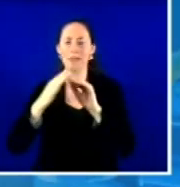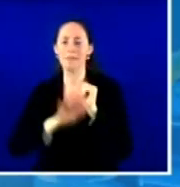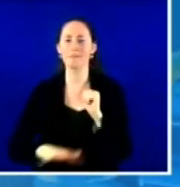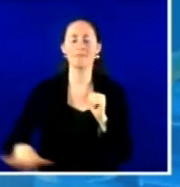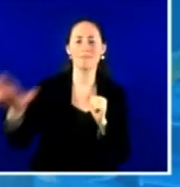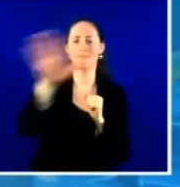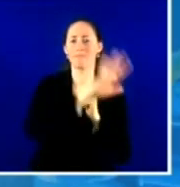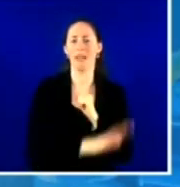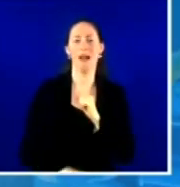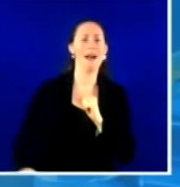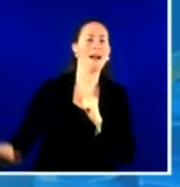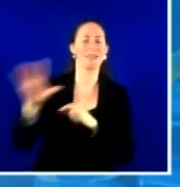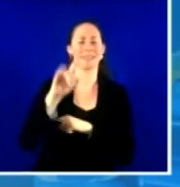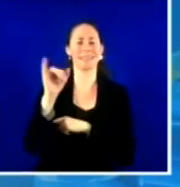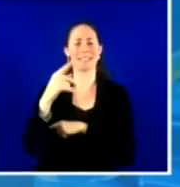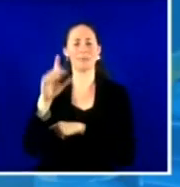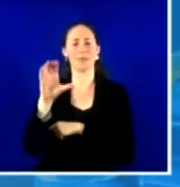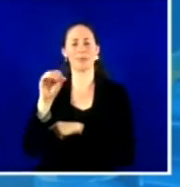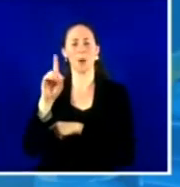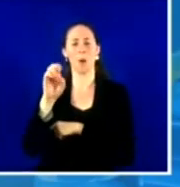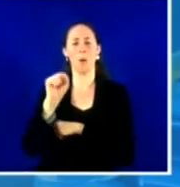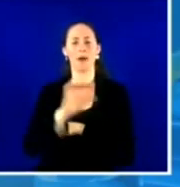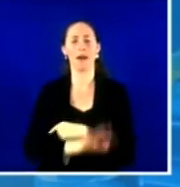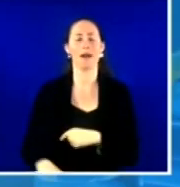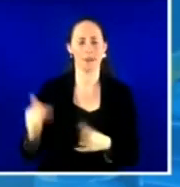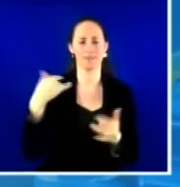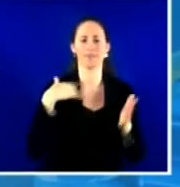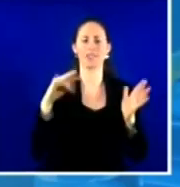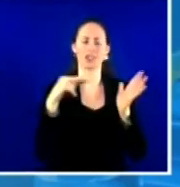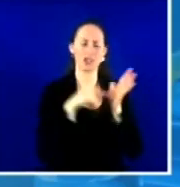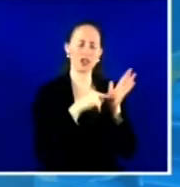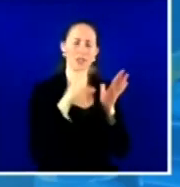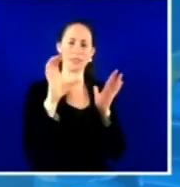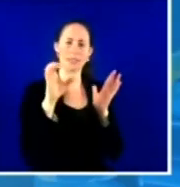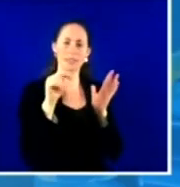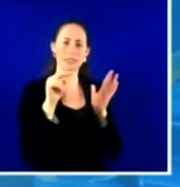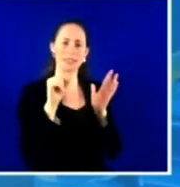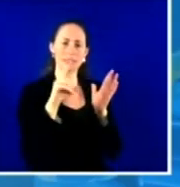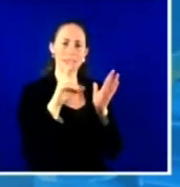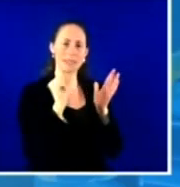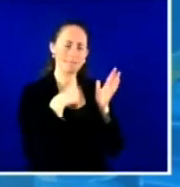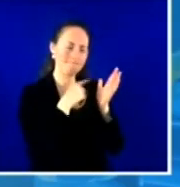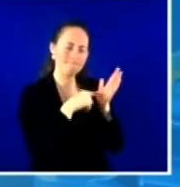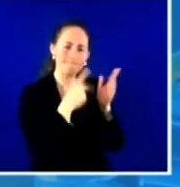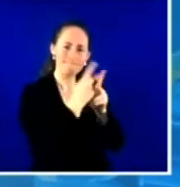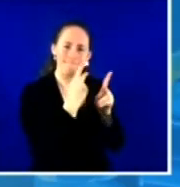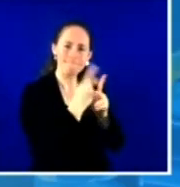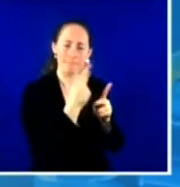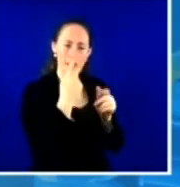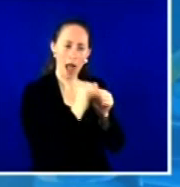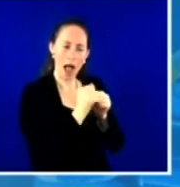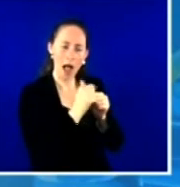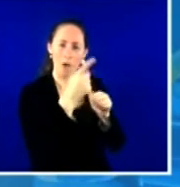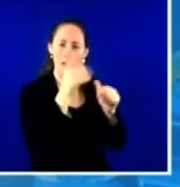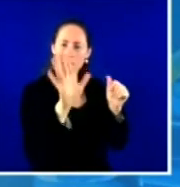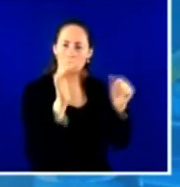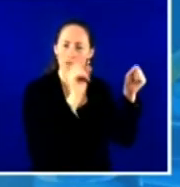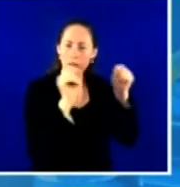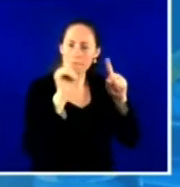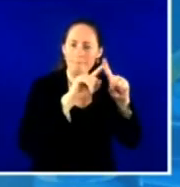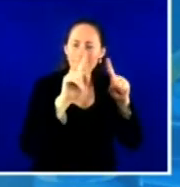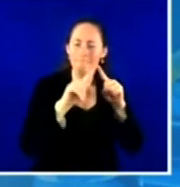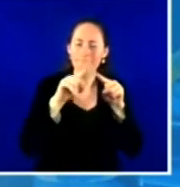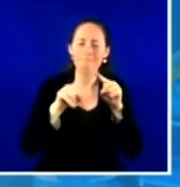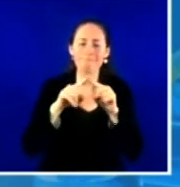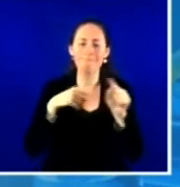by census track. It's about understanding the type of strategies that would make a difference so that those folks who still have questions